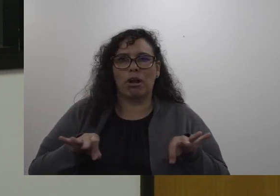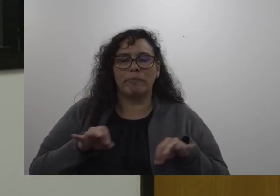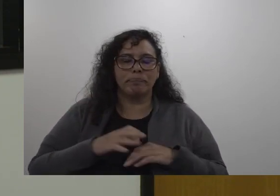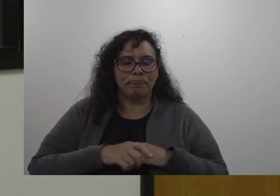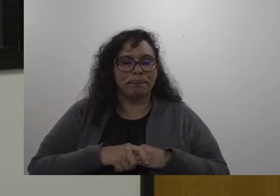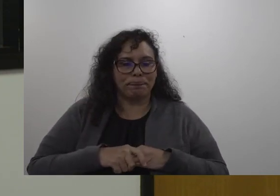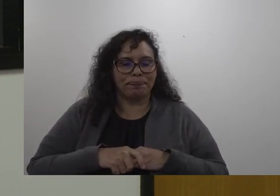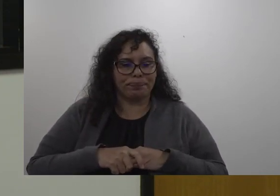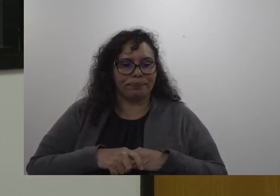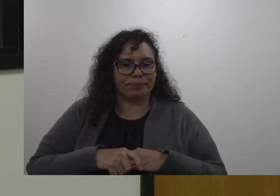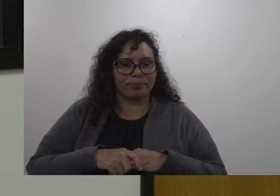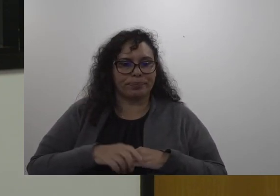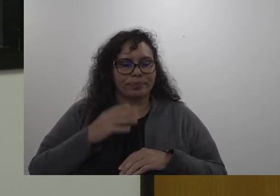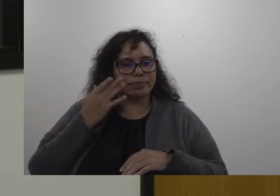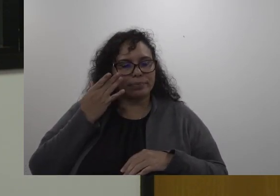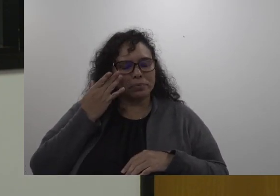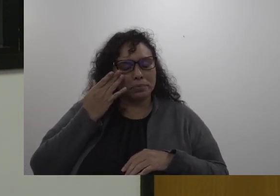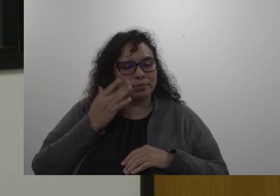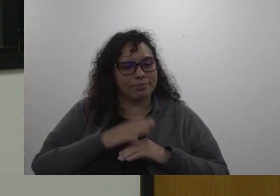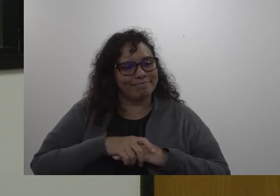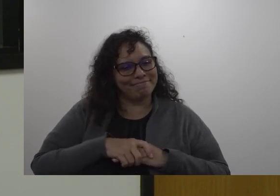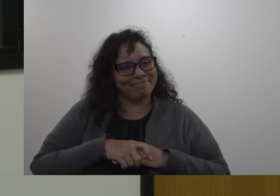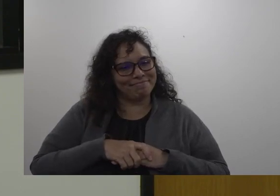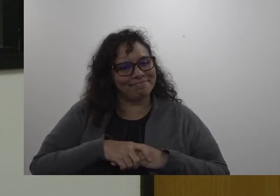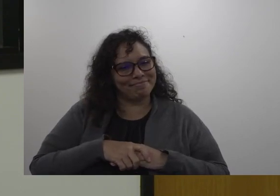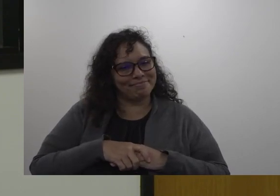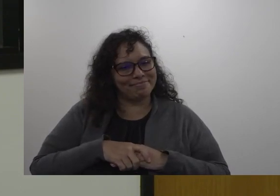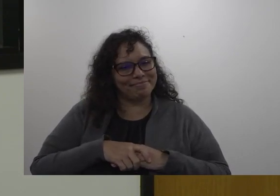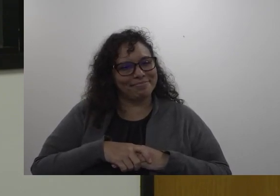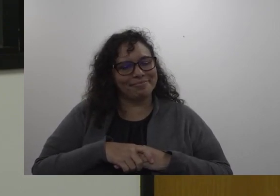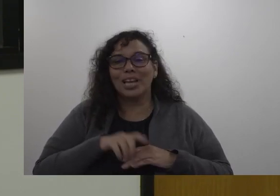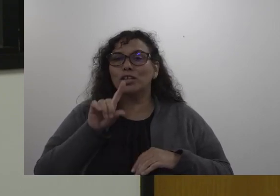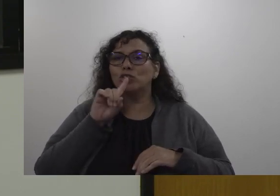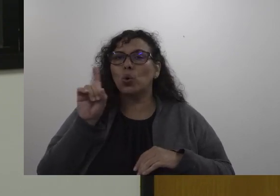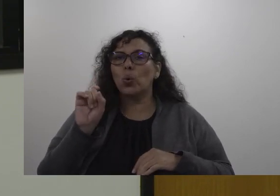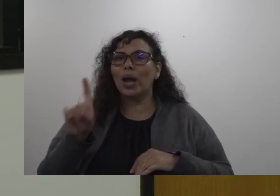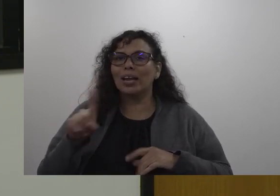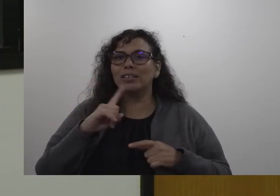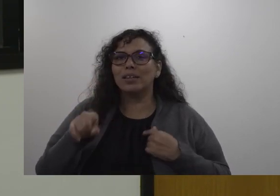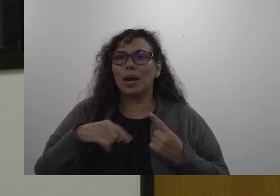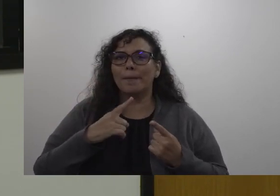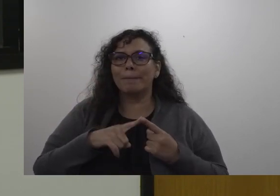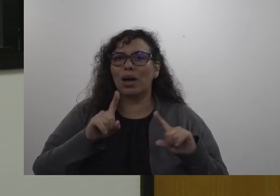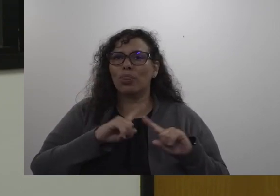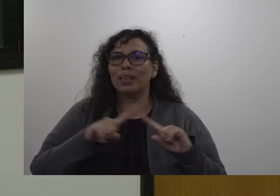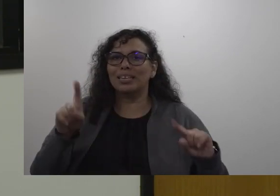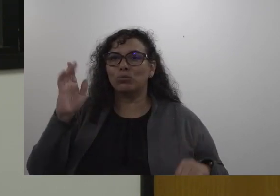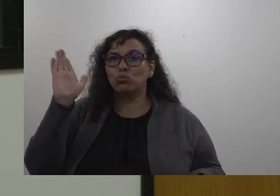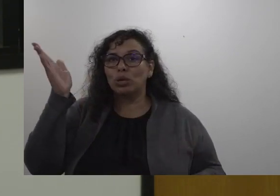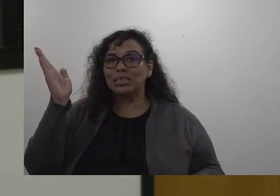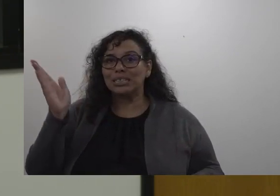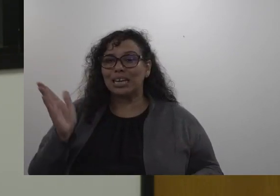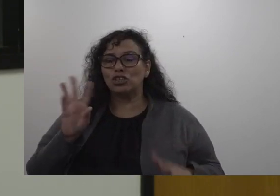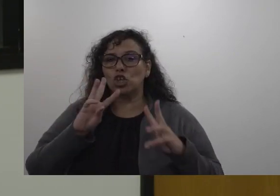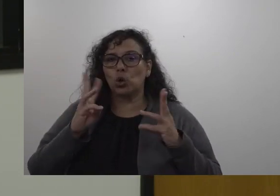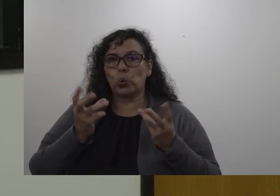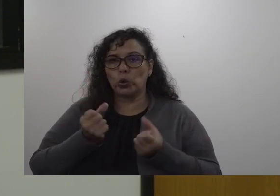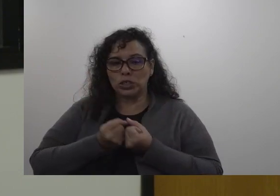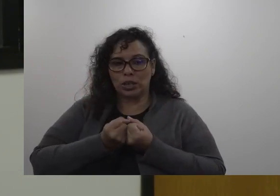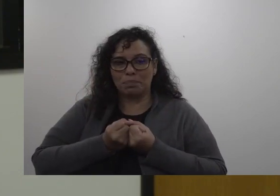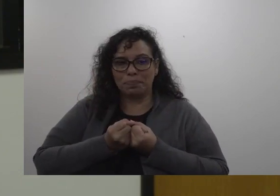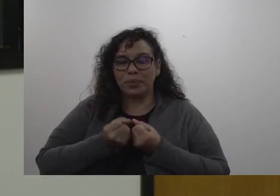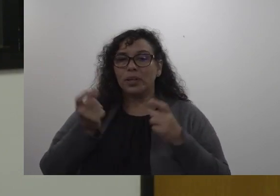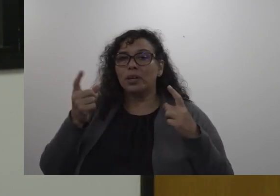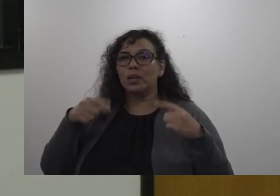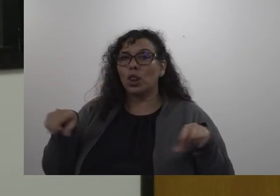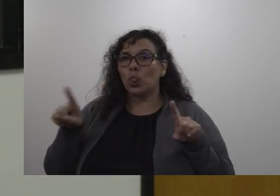is laid out and so there was a question about the different presentations of the workshop those